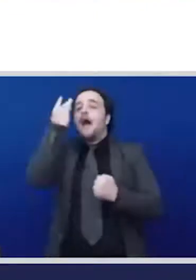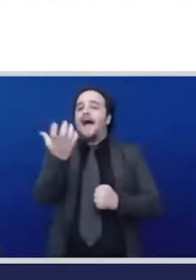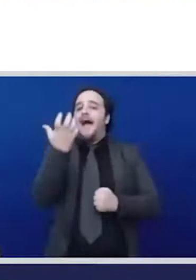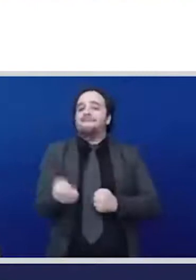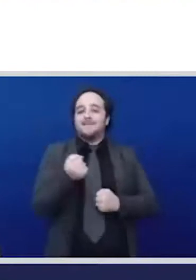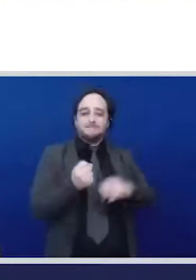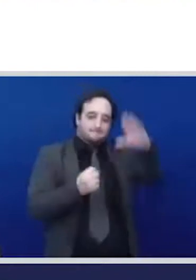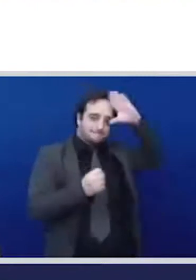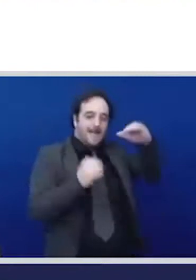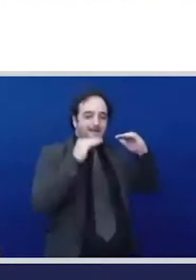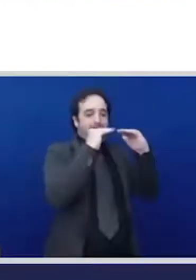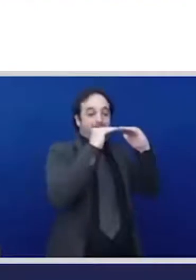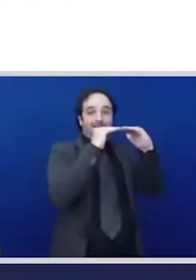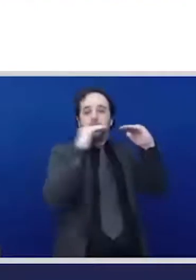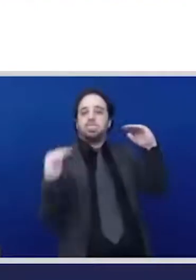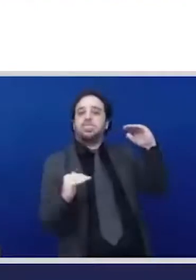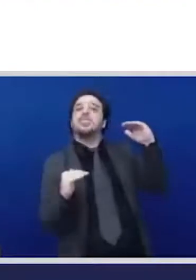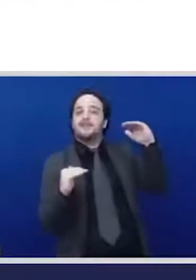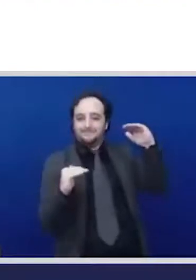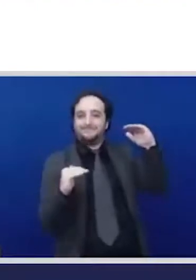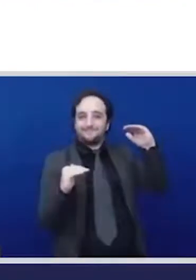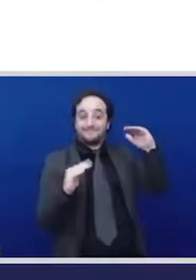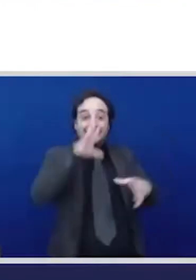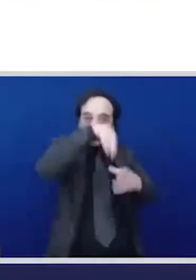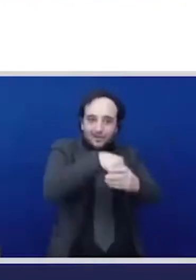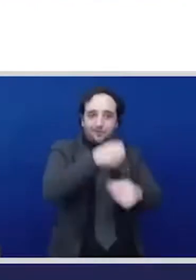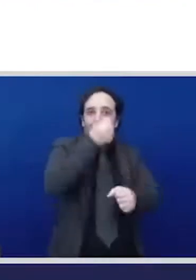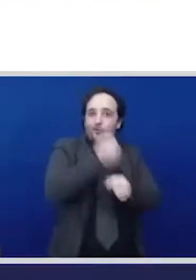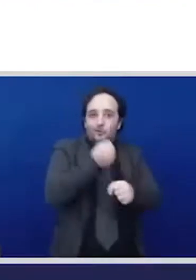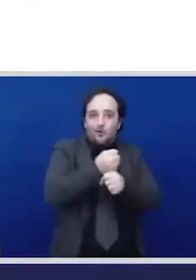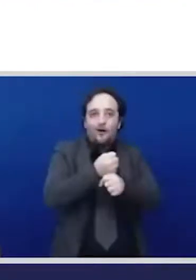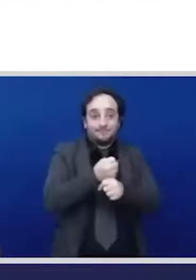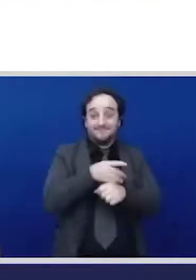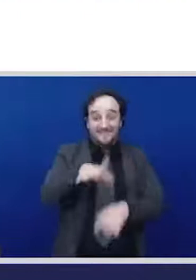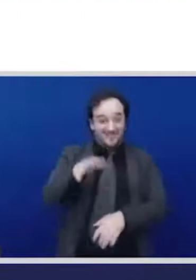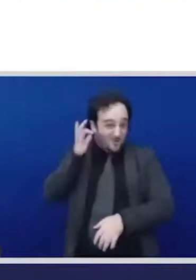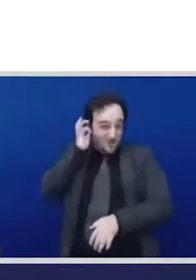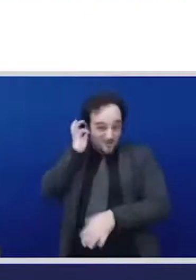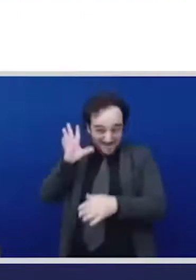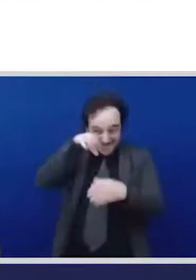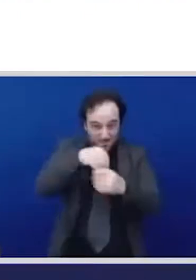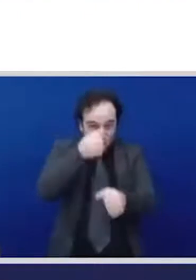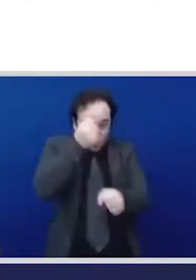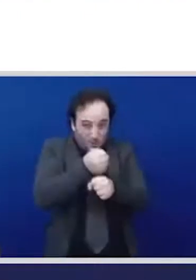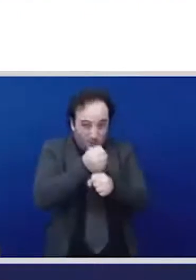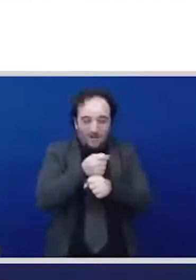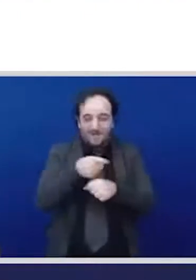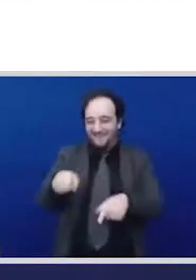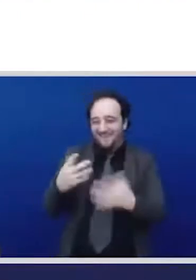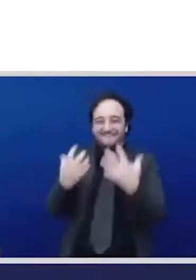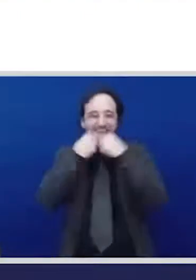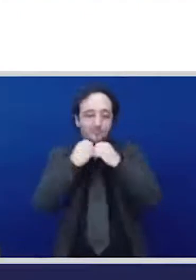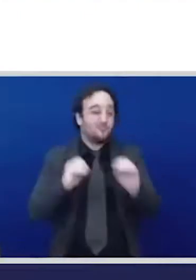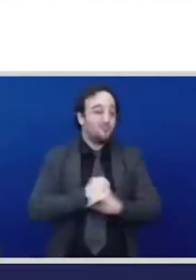and I'm not going to quote too much data because it's all there in the public domain but according to the data from the Center for Monitoring Indian Economy by